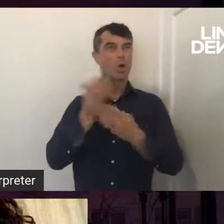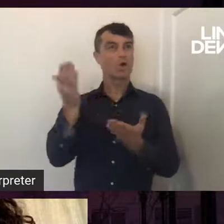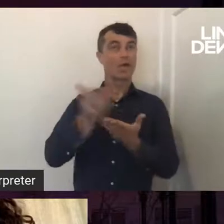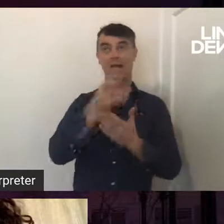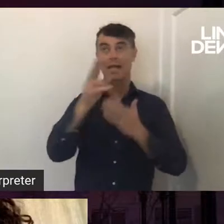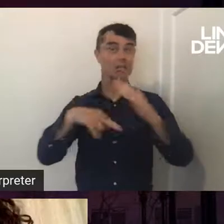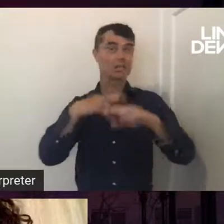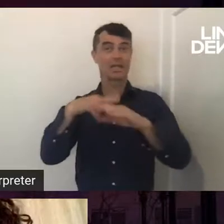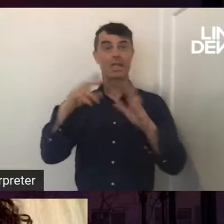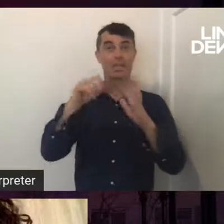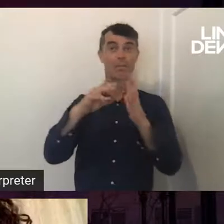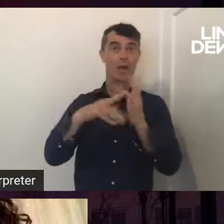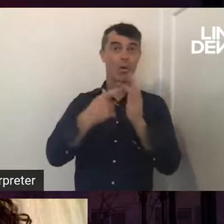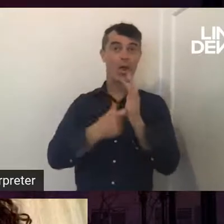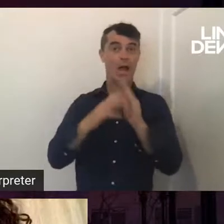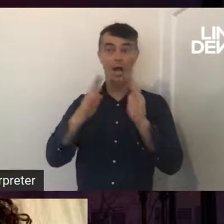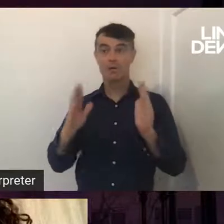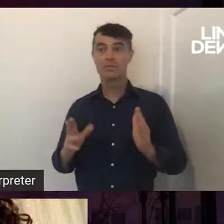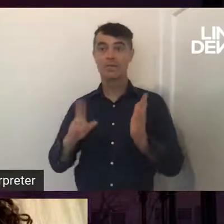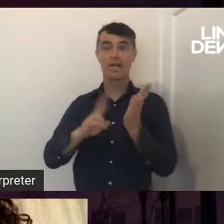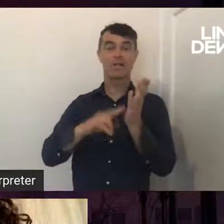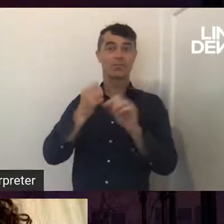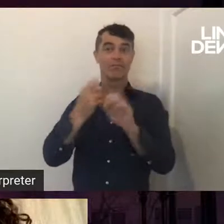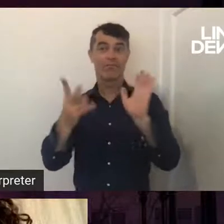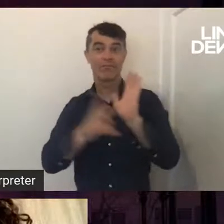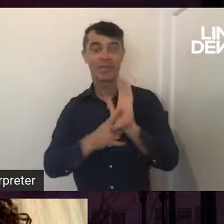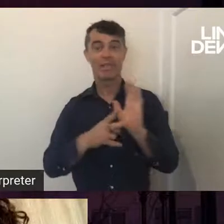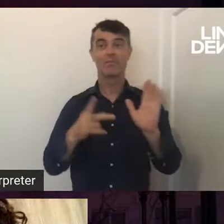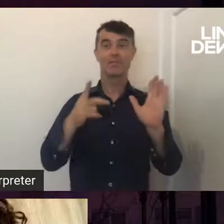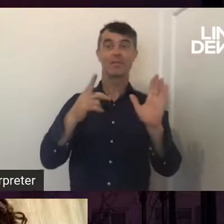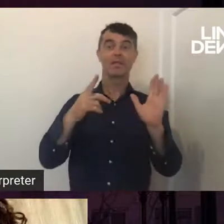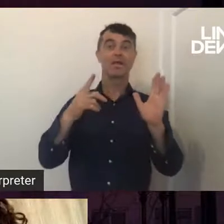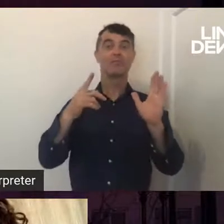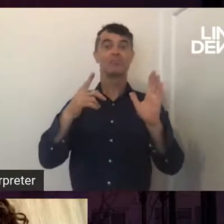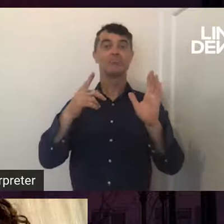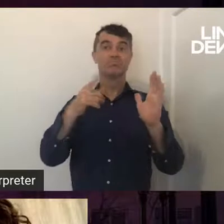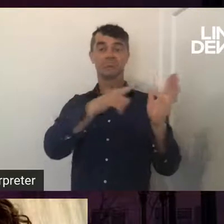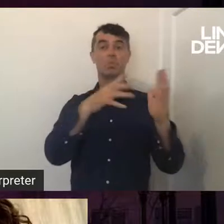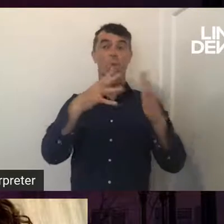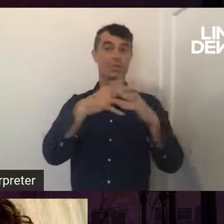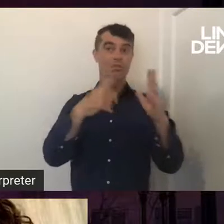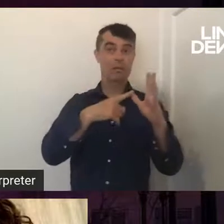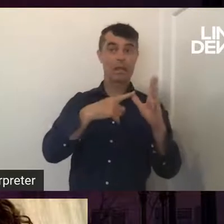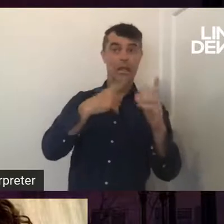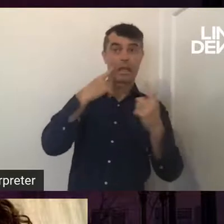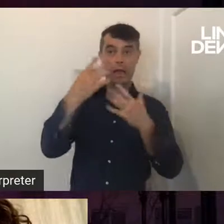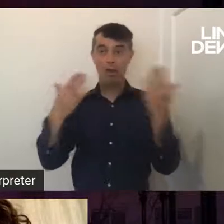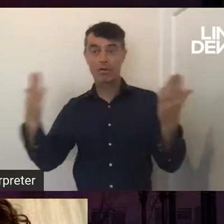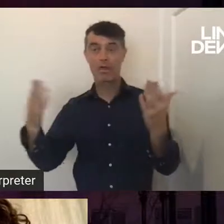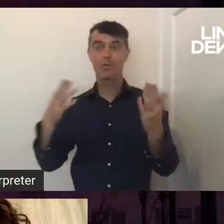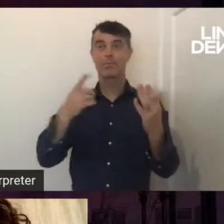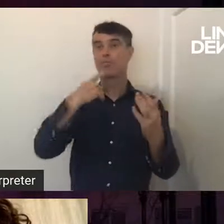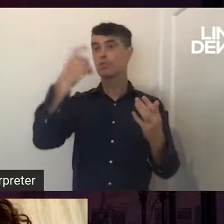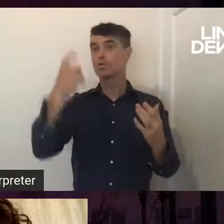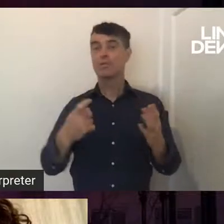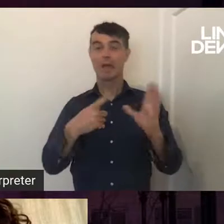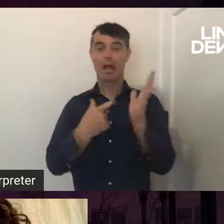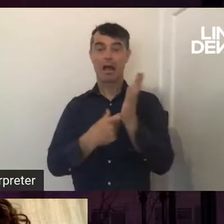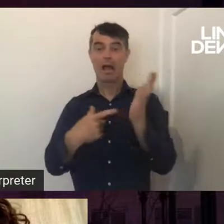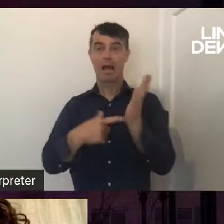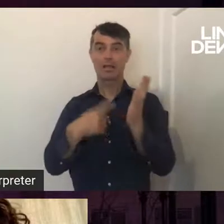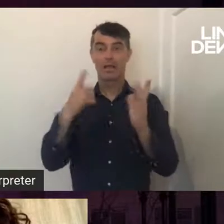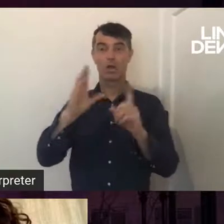Powerhouse, the National Gallery of Victoria, the Art Gallery of WA, the Museum of Art and Culture at Lake